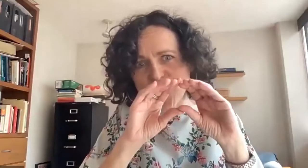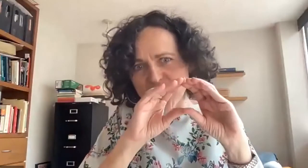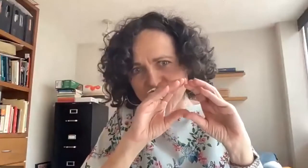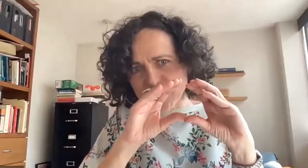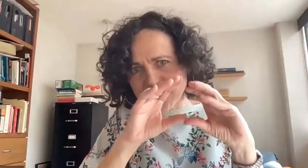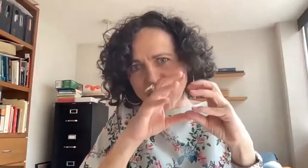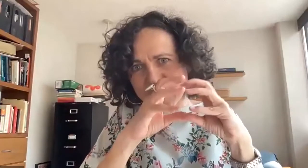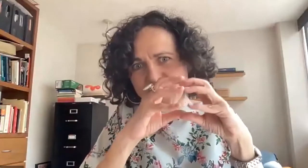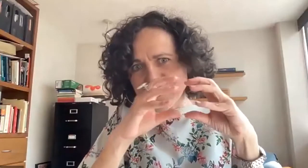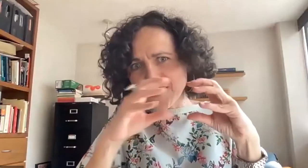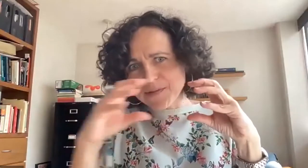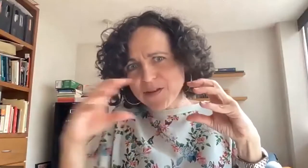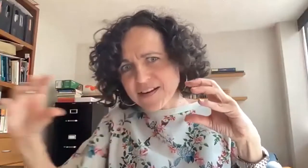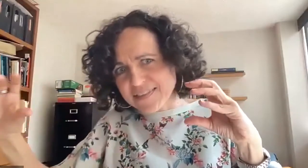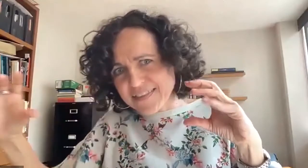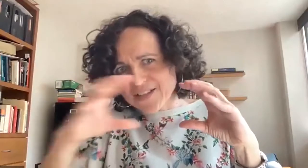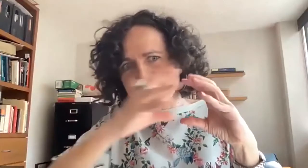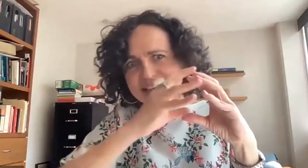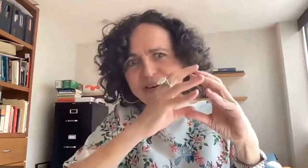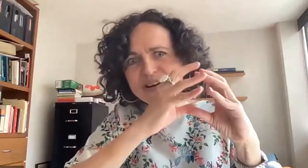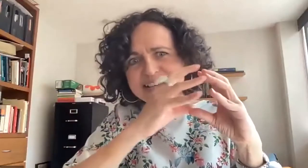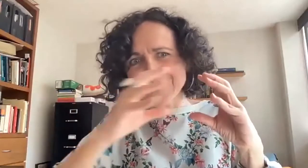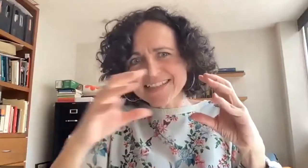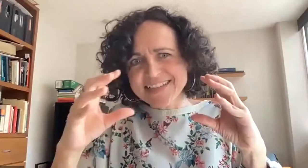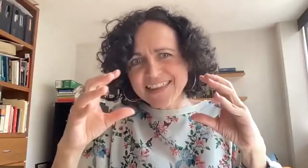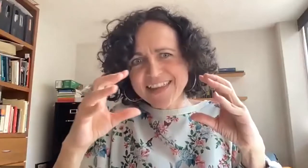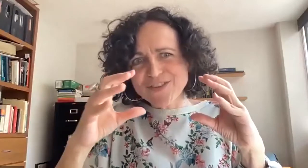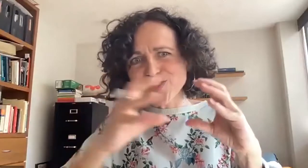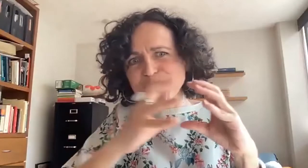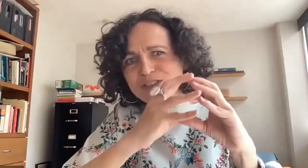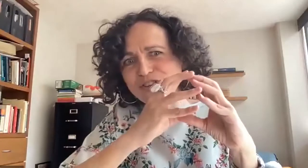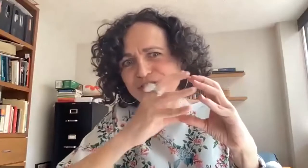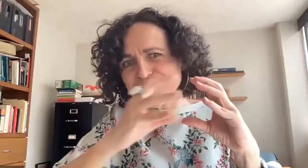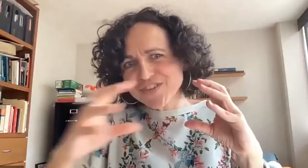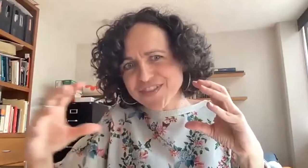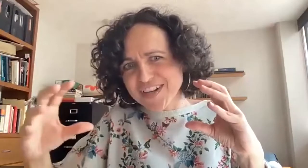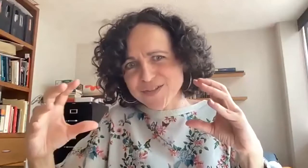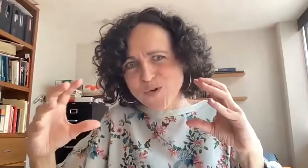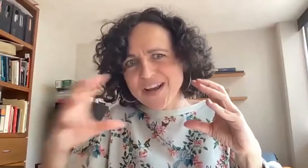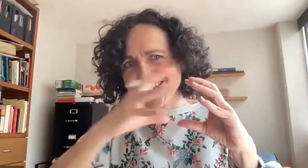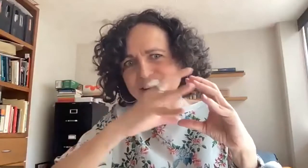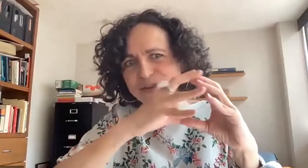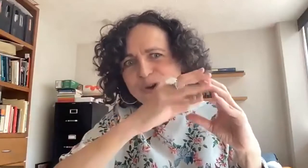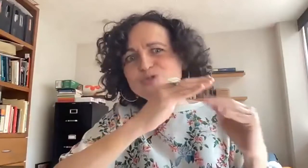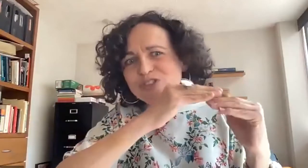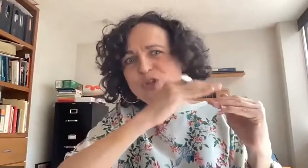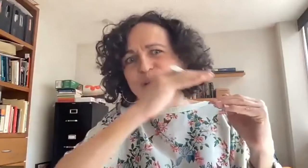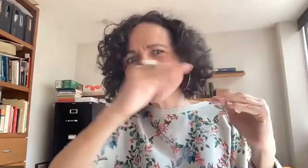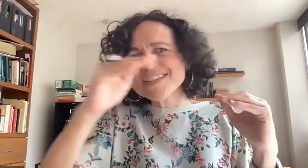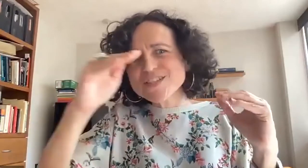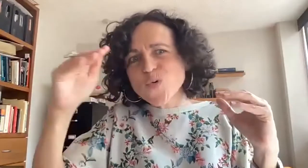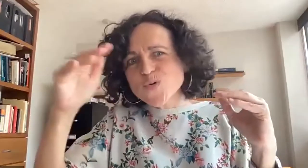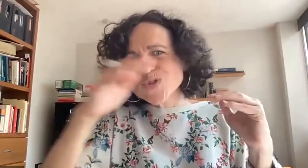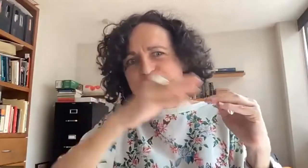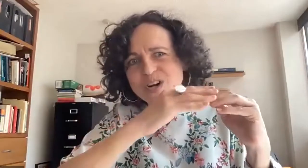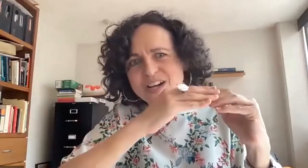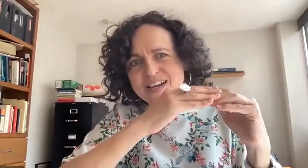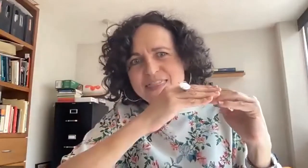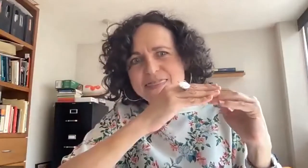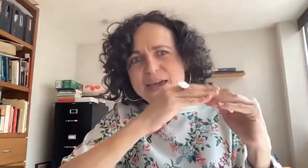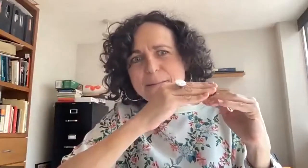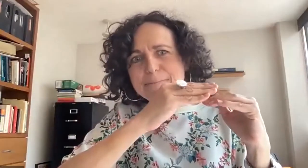retarded. And I think that with the concept, this concept extends to the